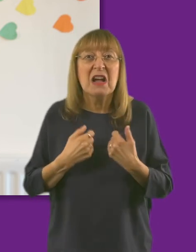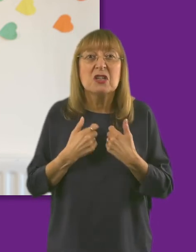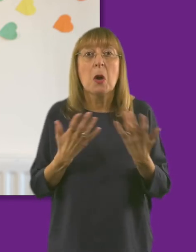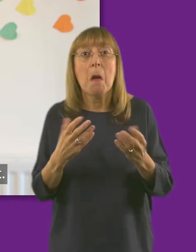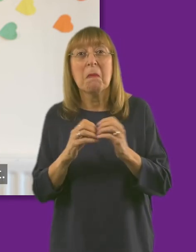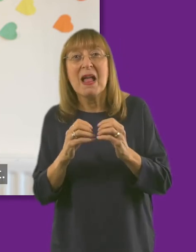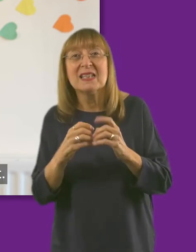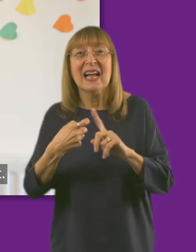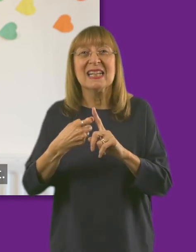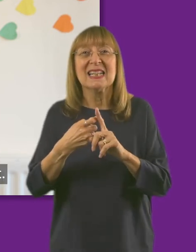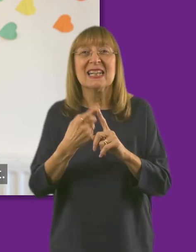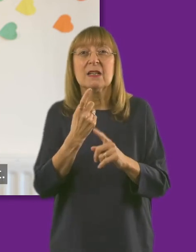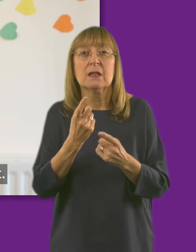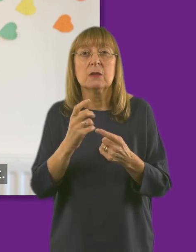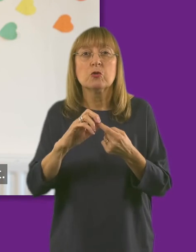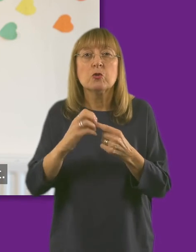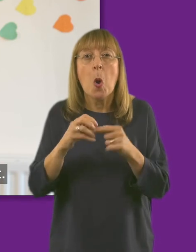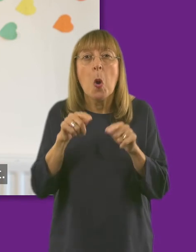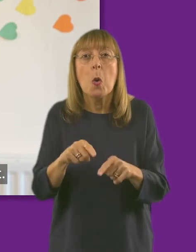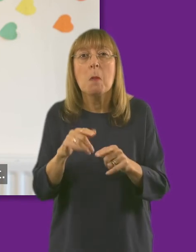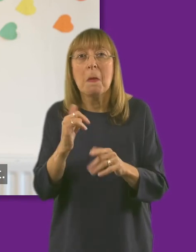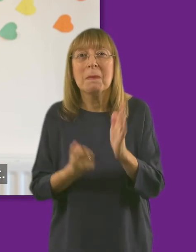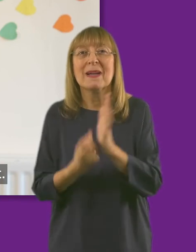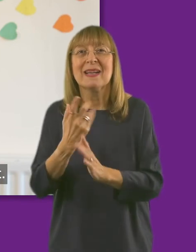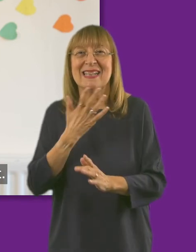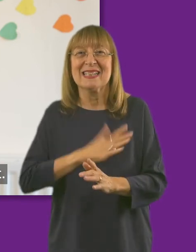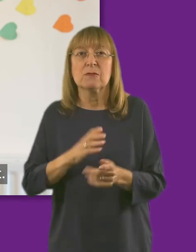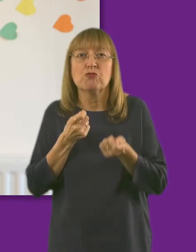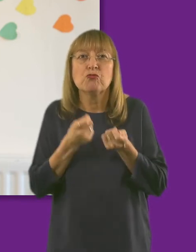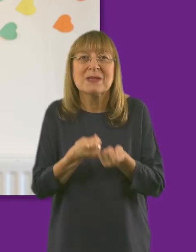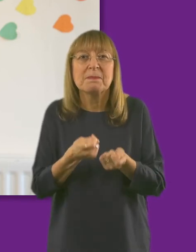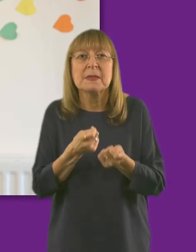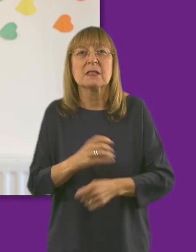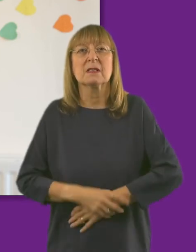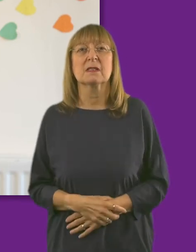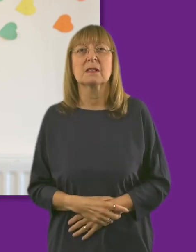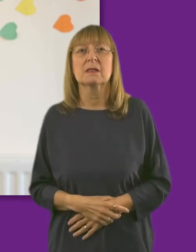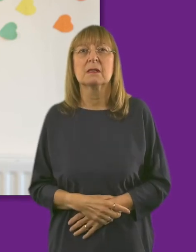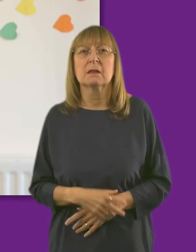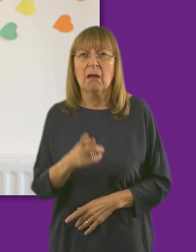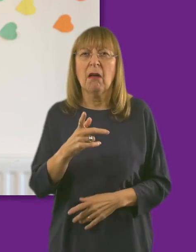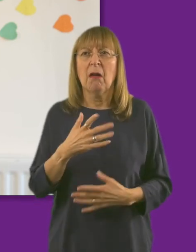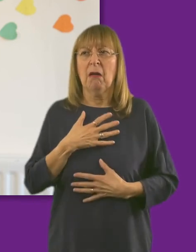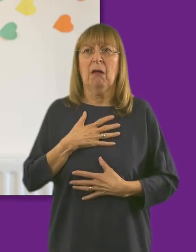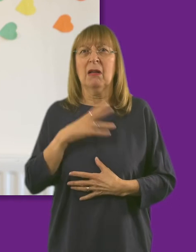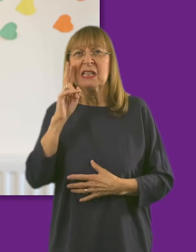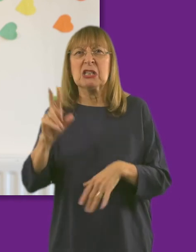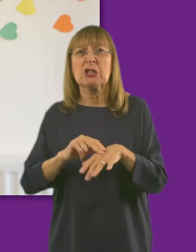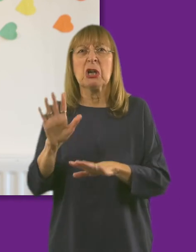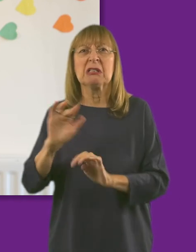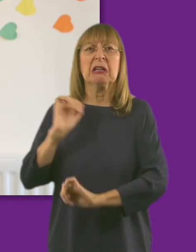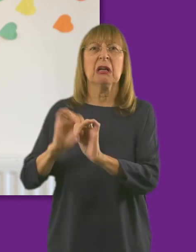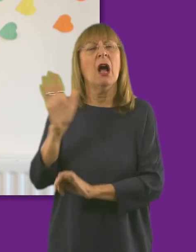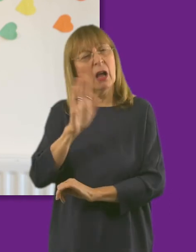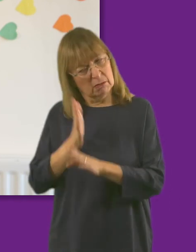infection or bladder or kidney stones, all of which may need treatment. Please do not hesitate to speak to your GP